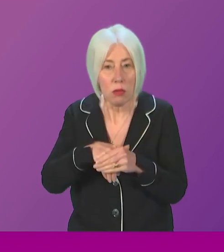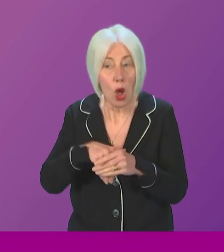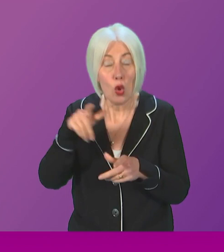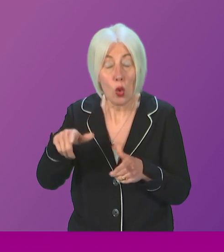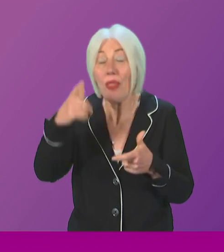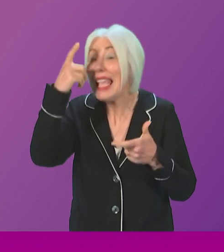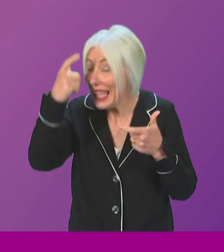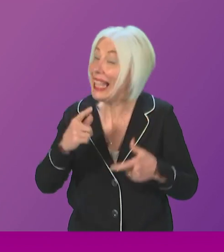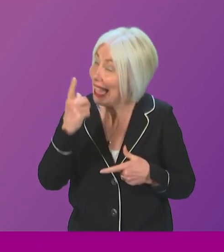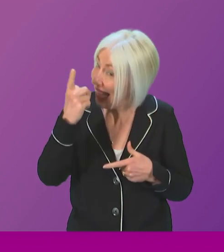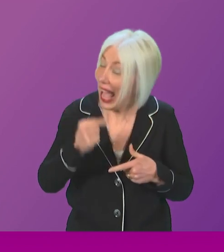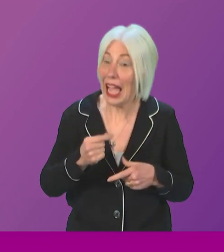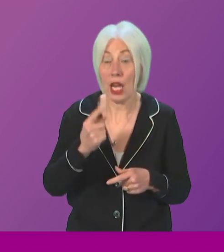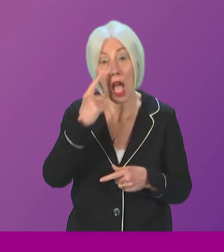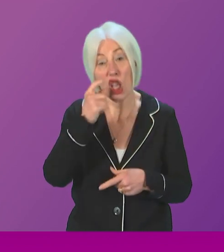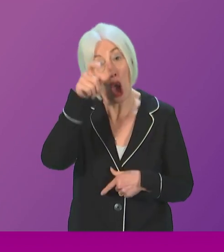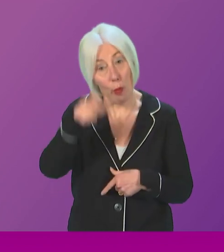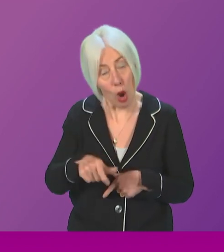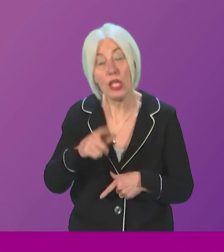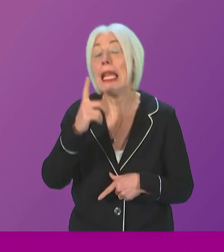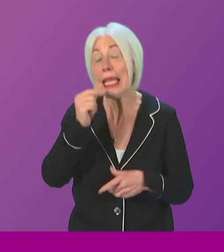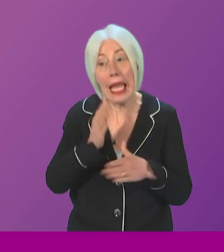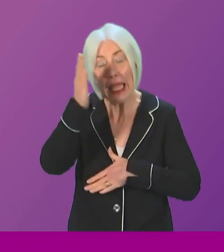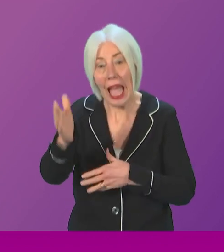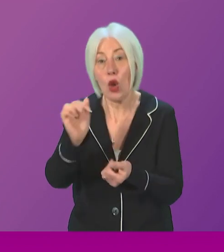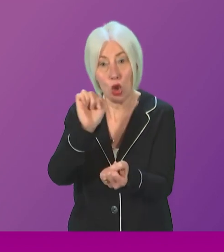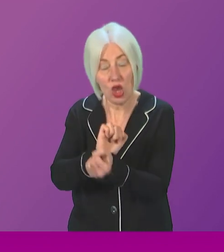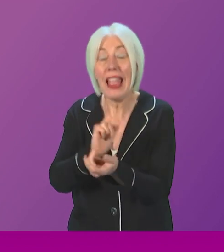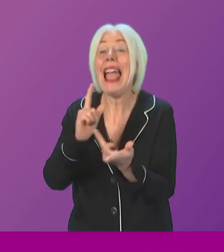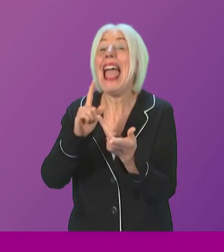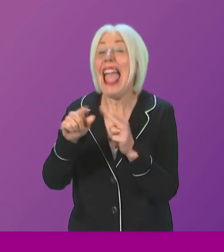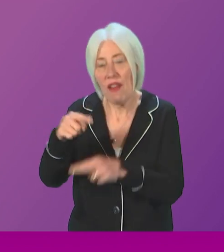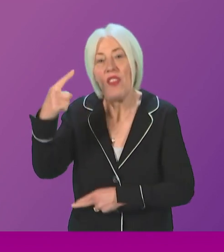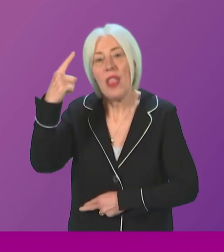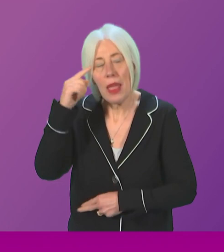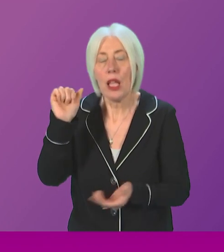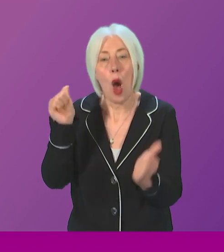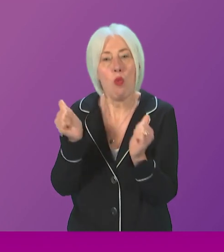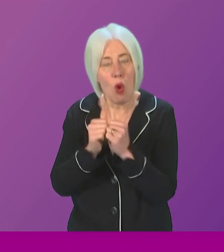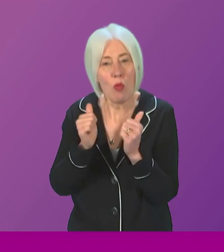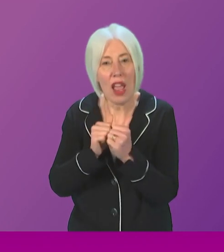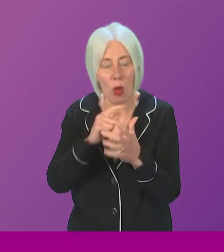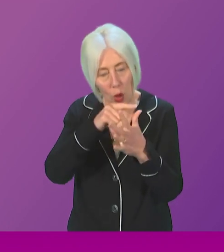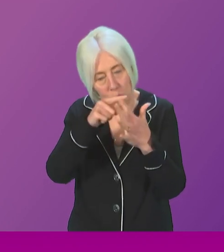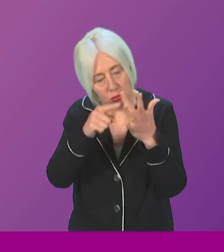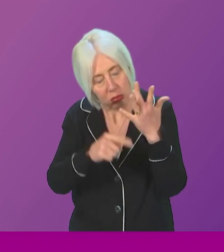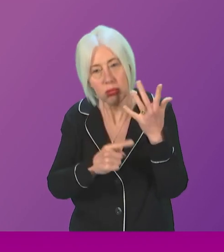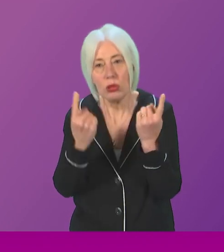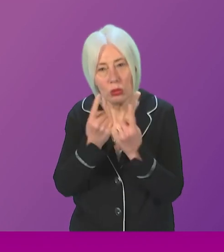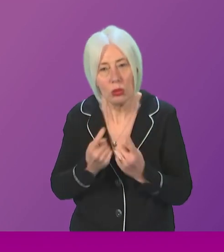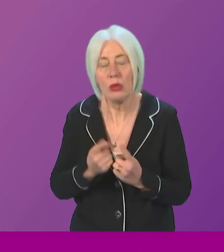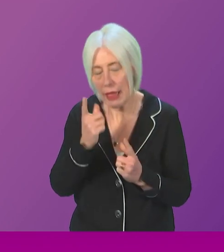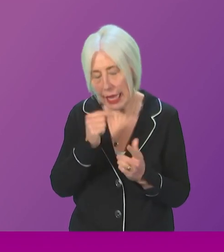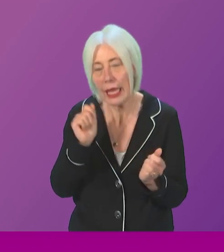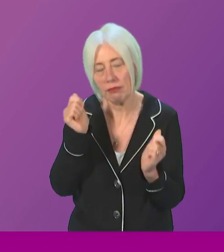a custodial sentence on a young person if they consider that to be appropriate in light of all the facts. But I take what